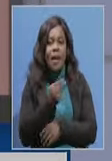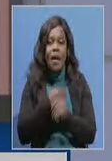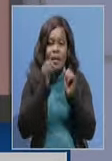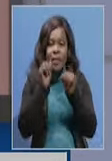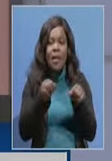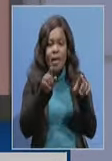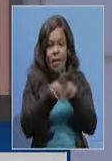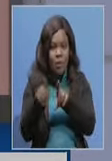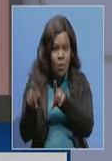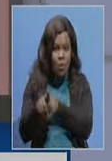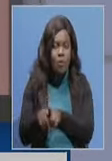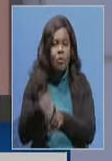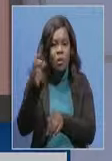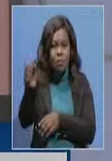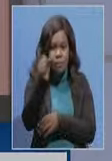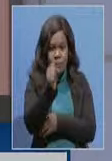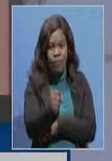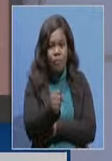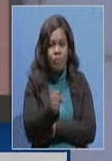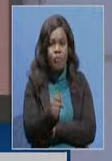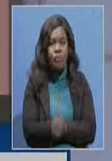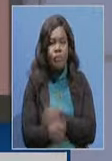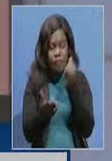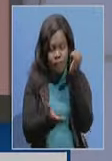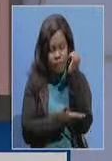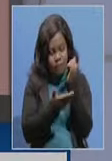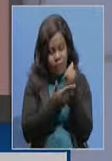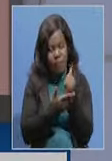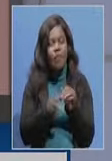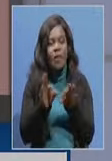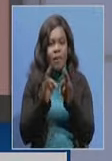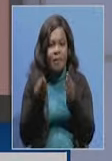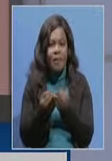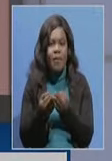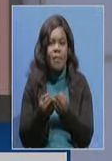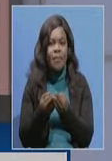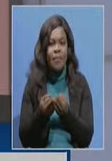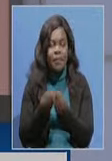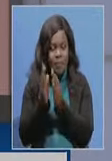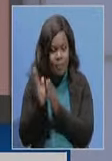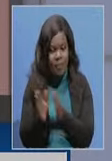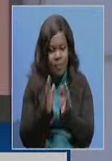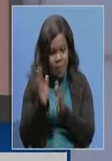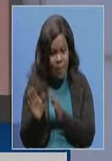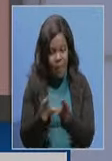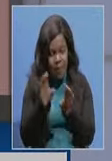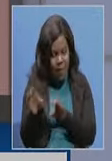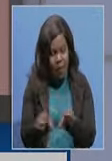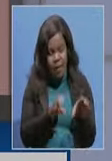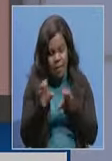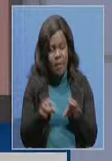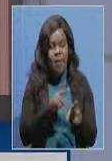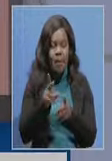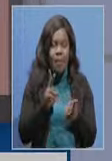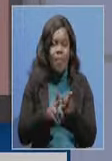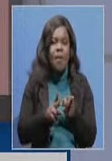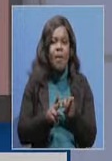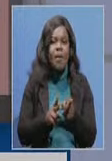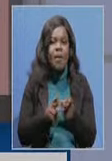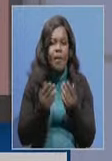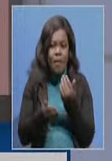employ improved farming practices or smarter cultural practices such as conservation and agriculture,